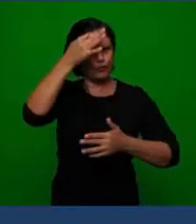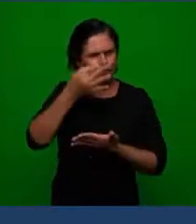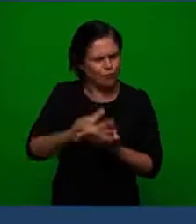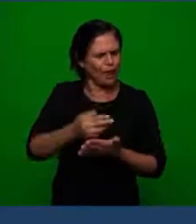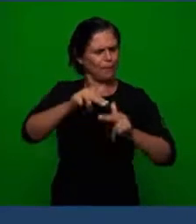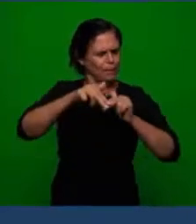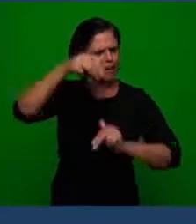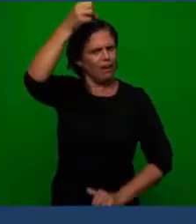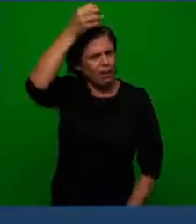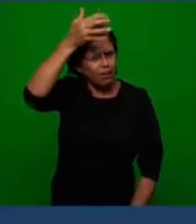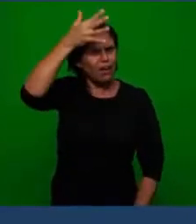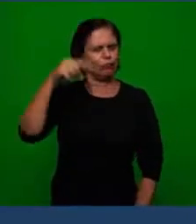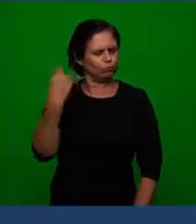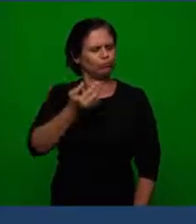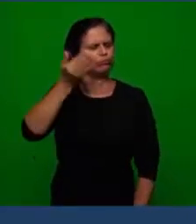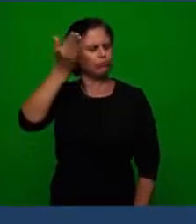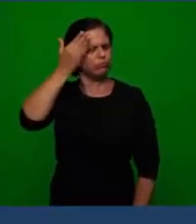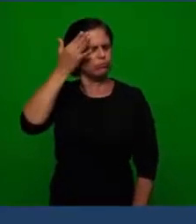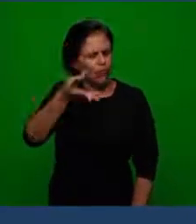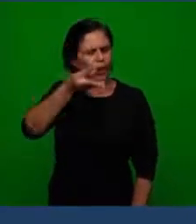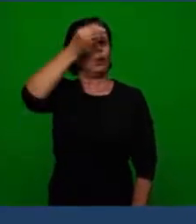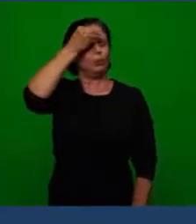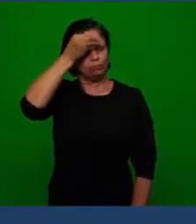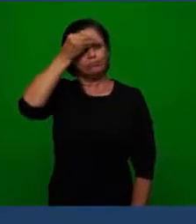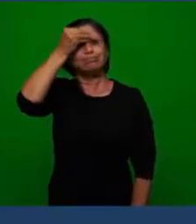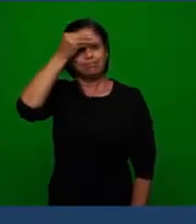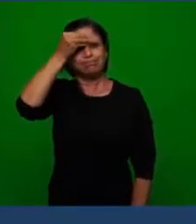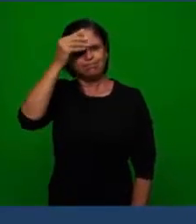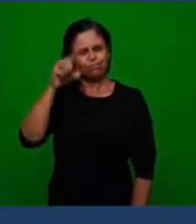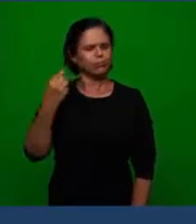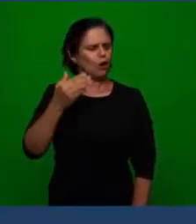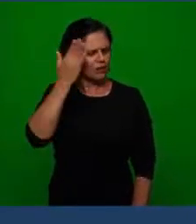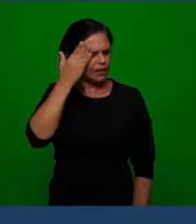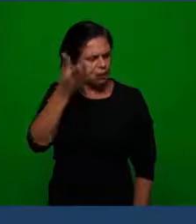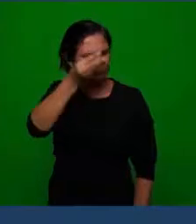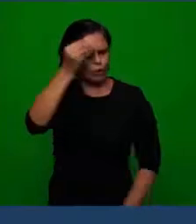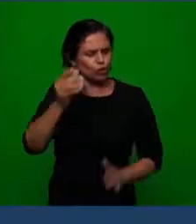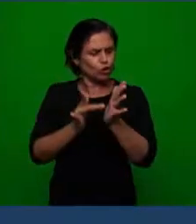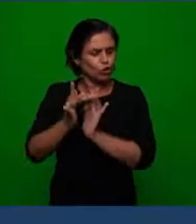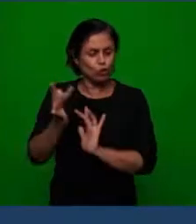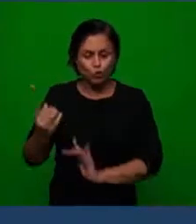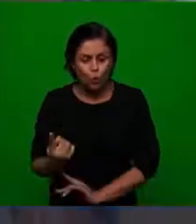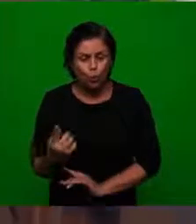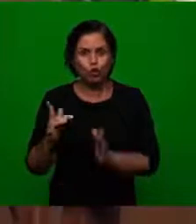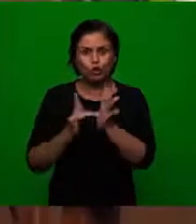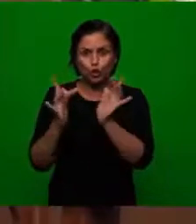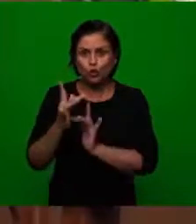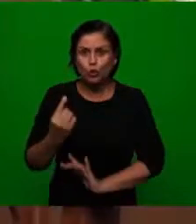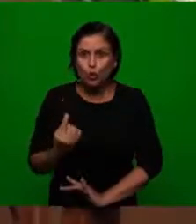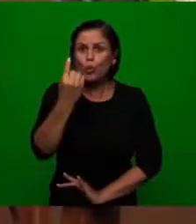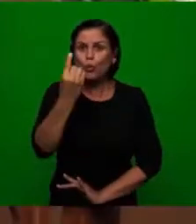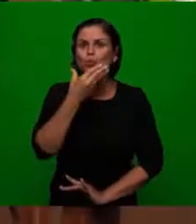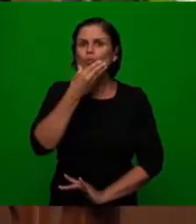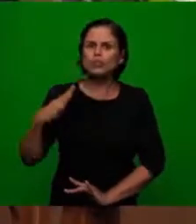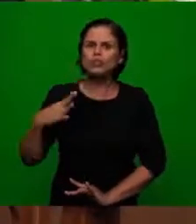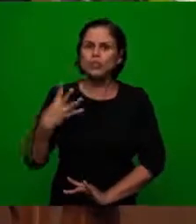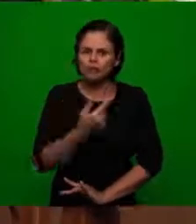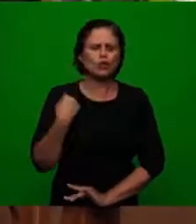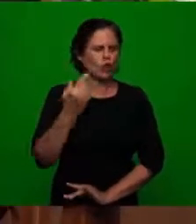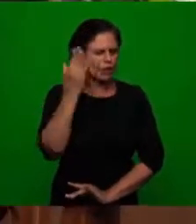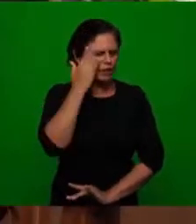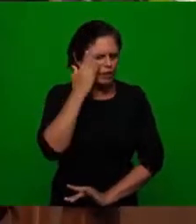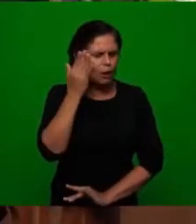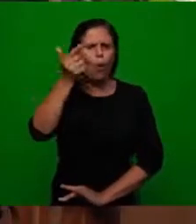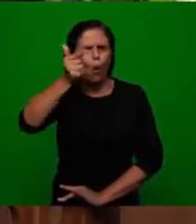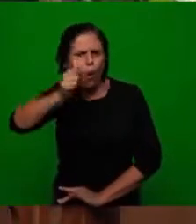it's by grace we understand that Jesus is the only Savior we understand that it